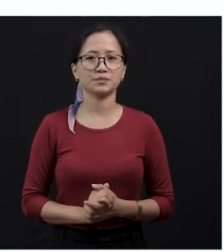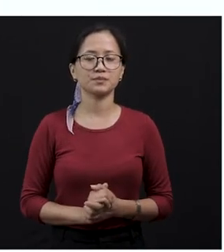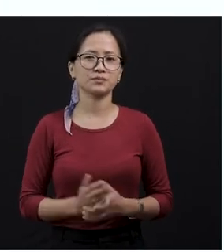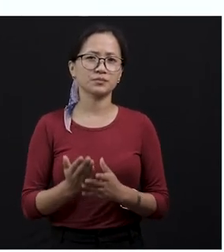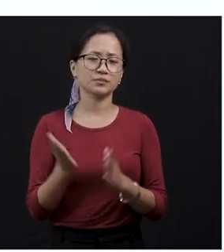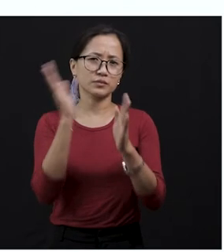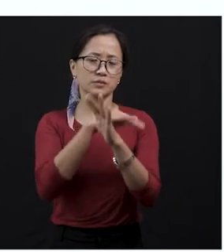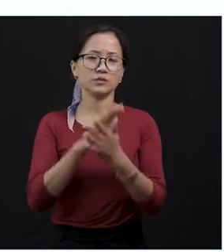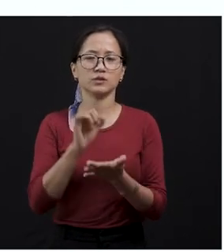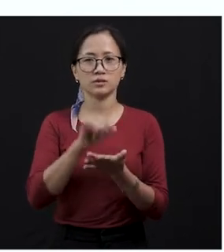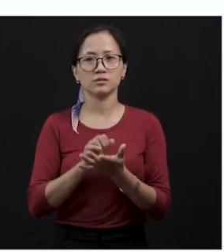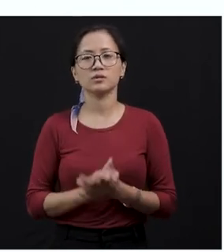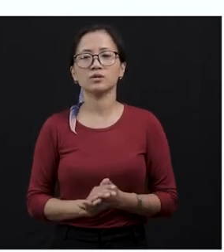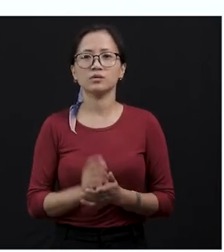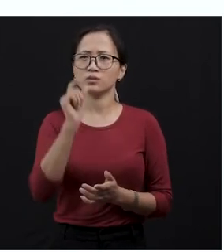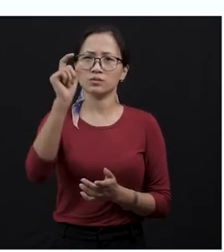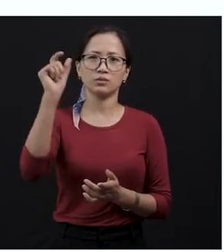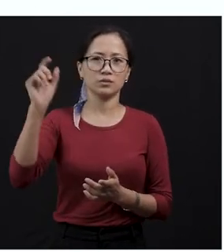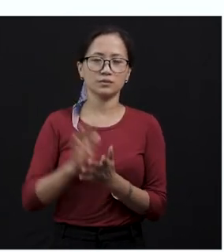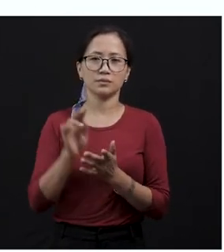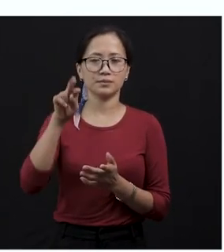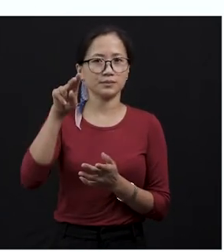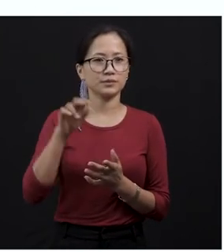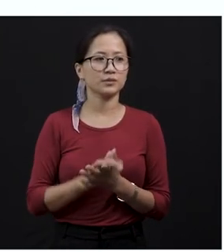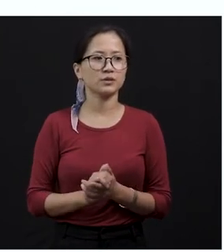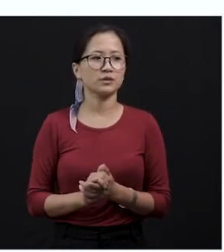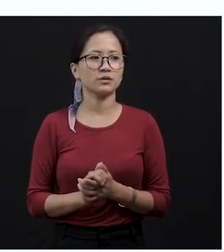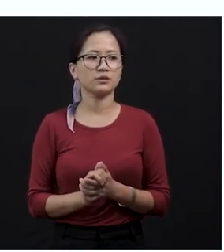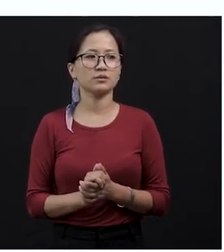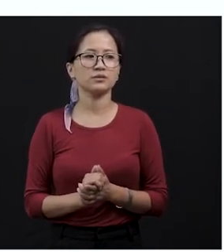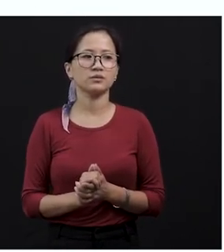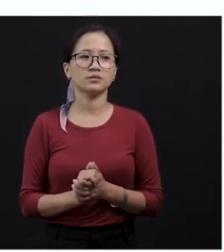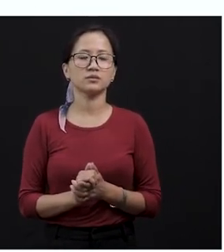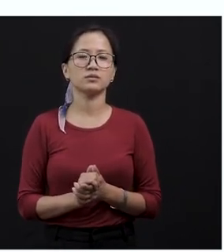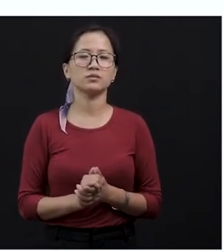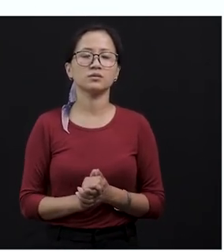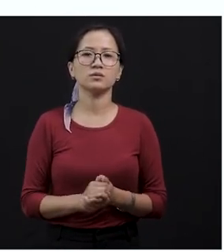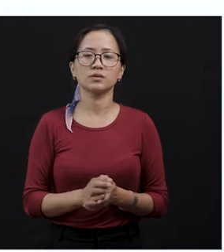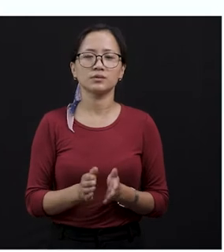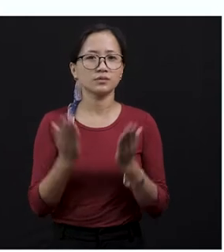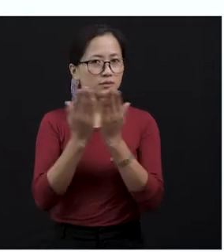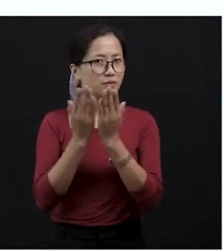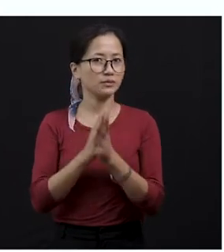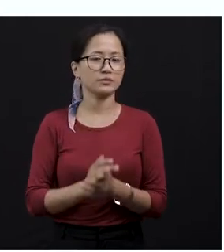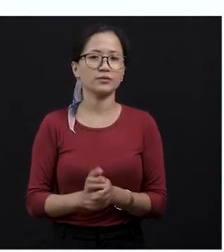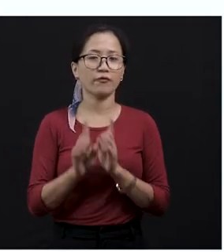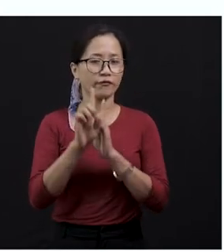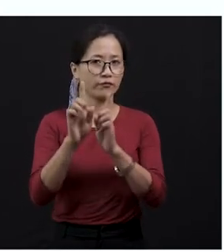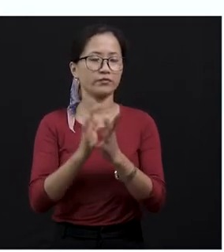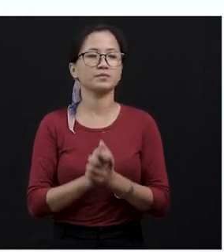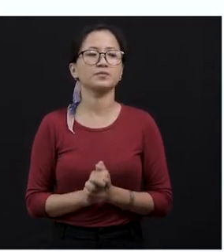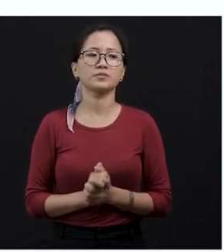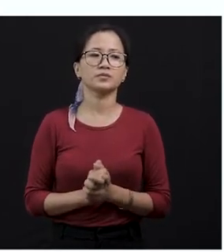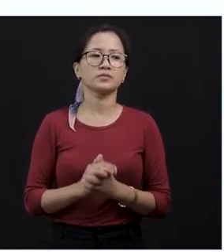But before that we have to get into the word meanings, right? Defiance, okay? We will read the word meanings together. I want all of you to follow with me,